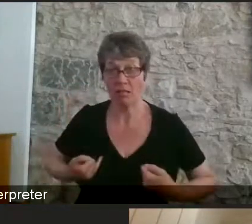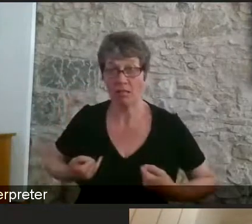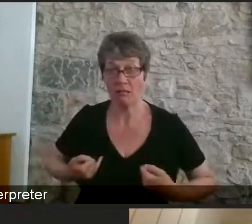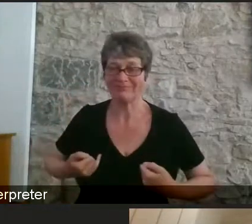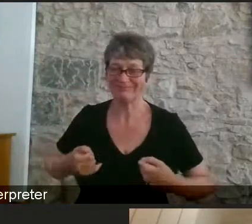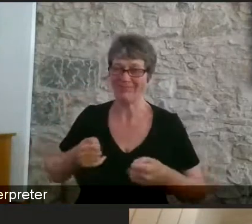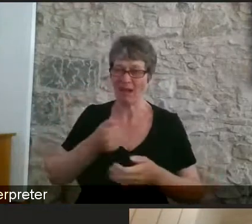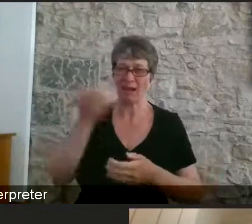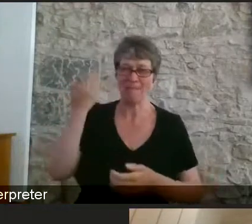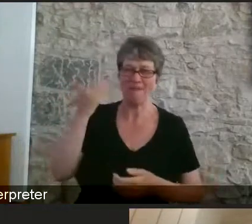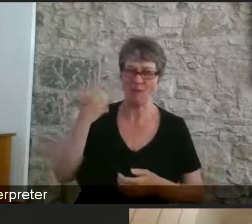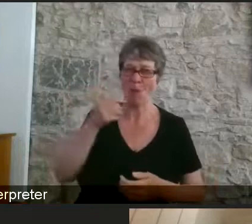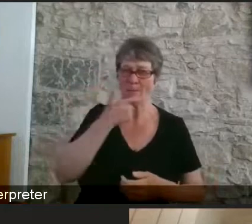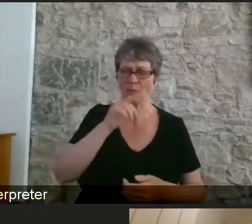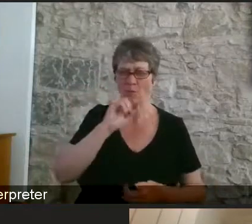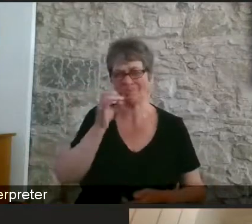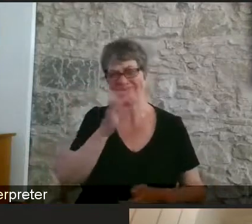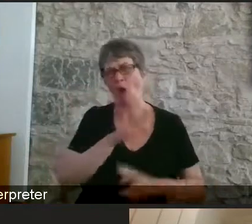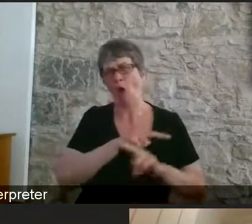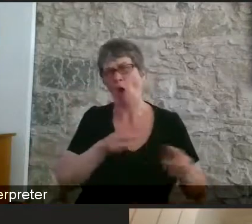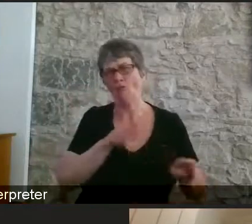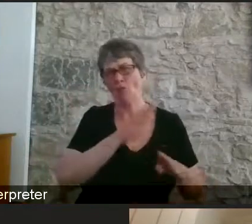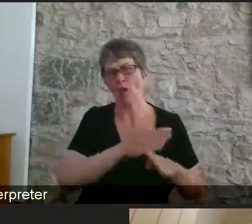workplace. What does this mean? Very quickly,